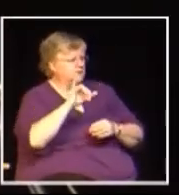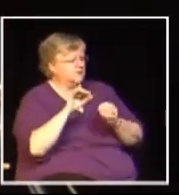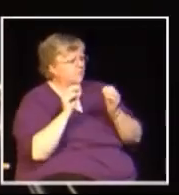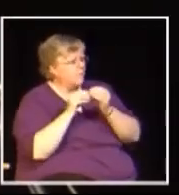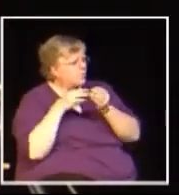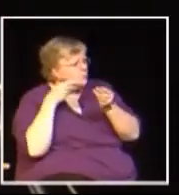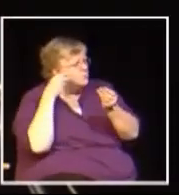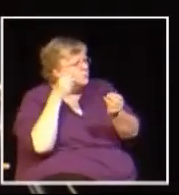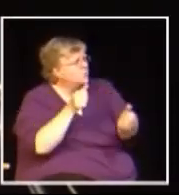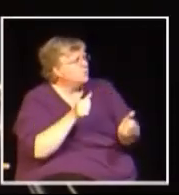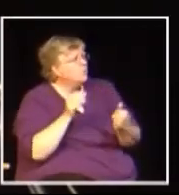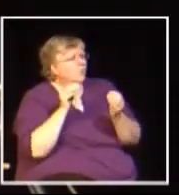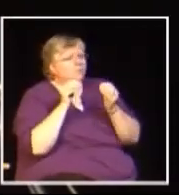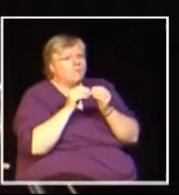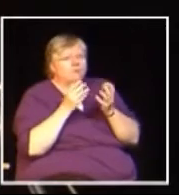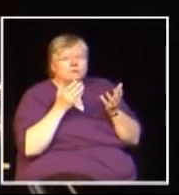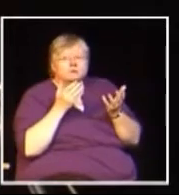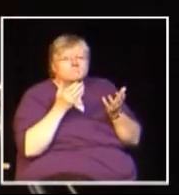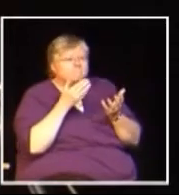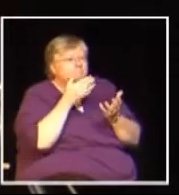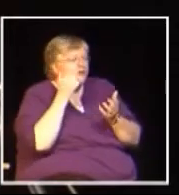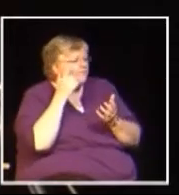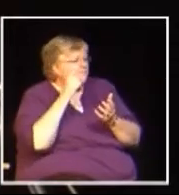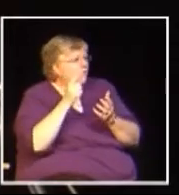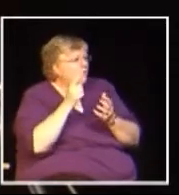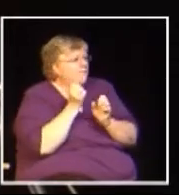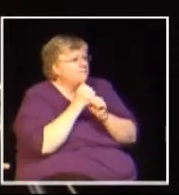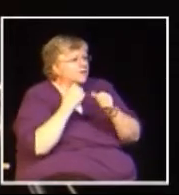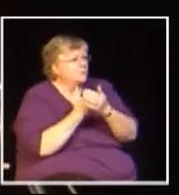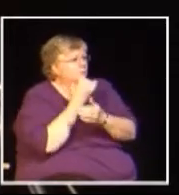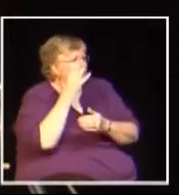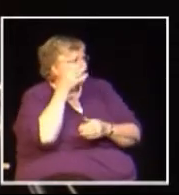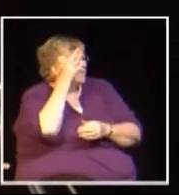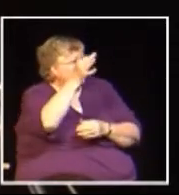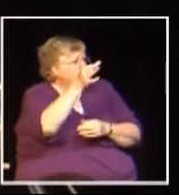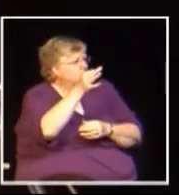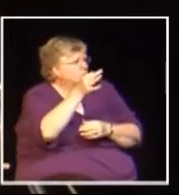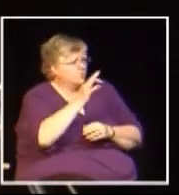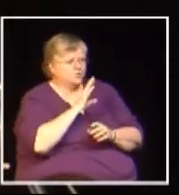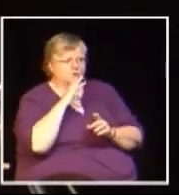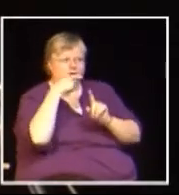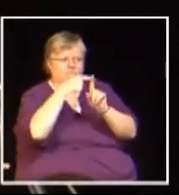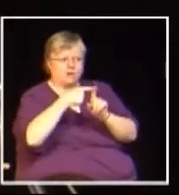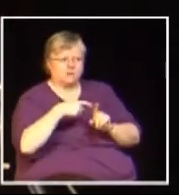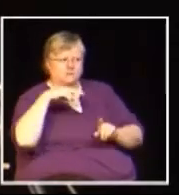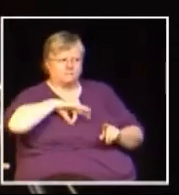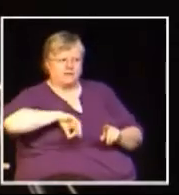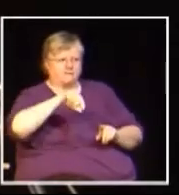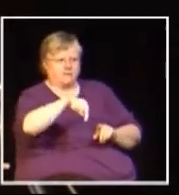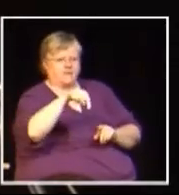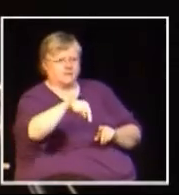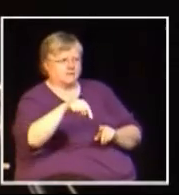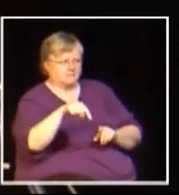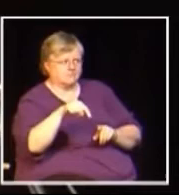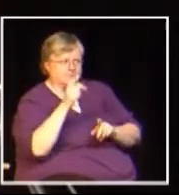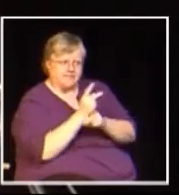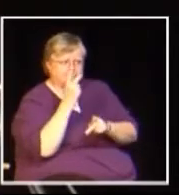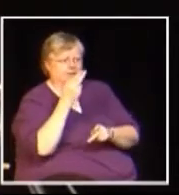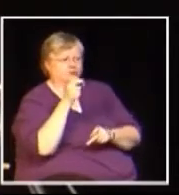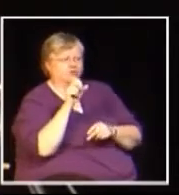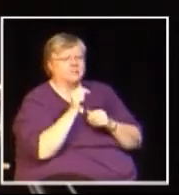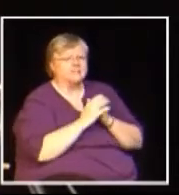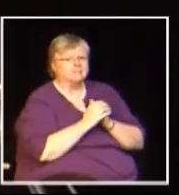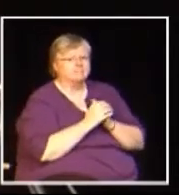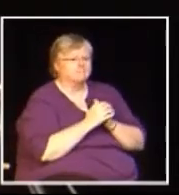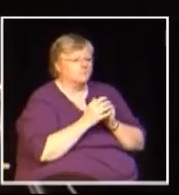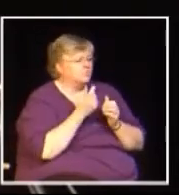is much more efficient, that creates jobs, and I think that's what we want to do? Let's talk a little bit about the advantages. First of